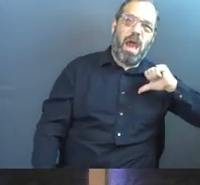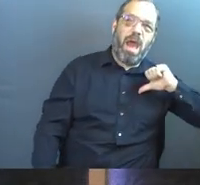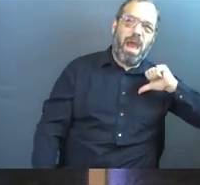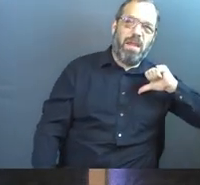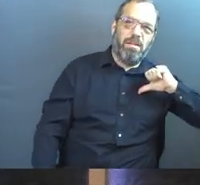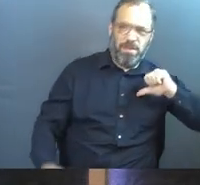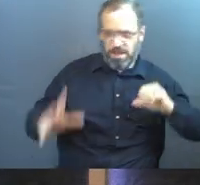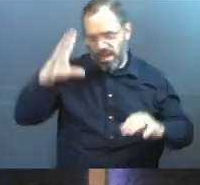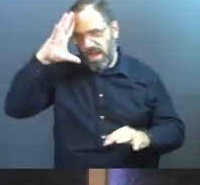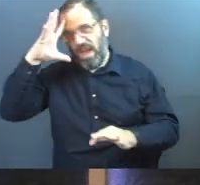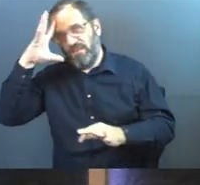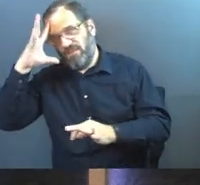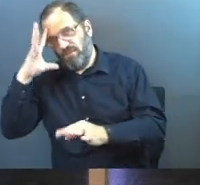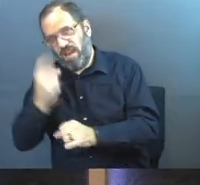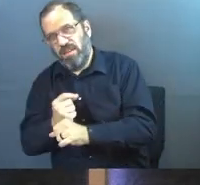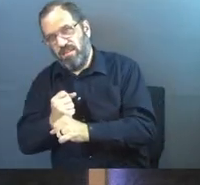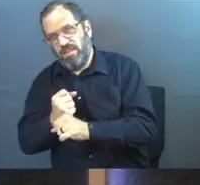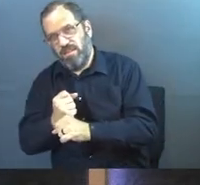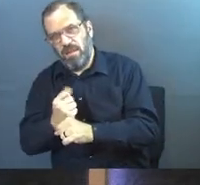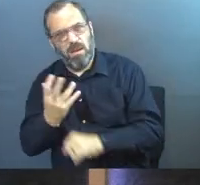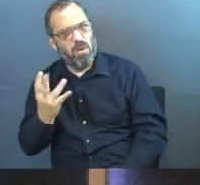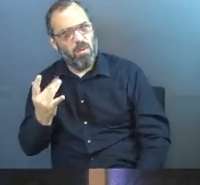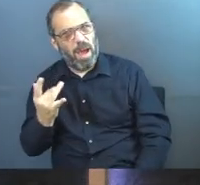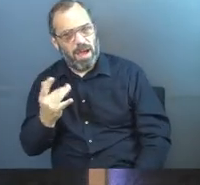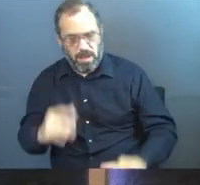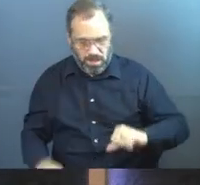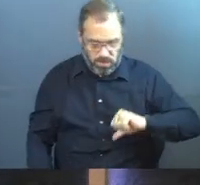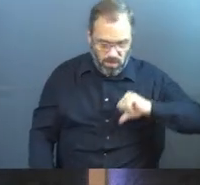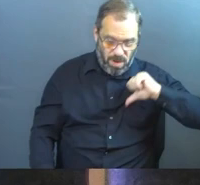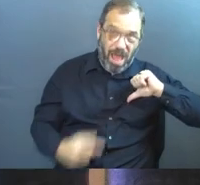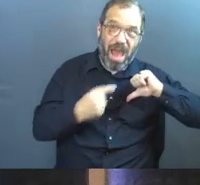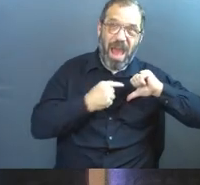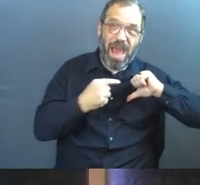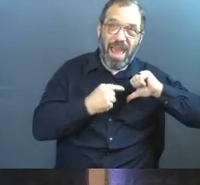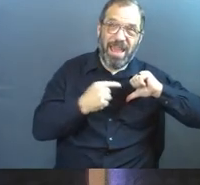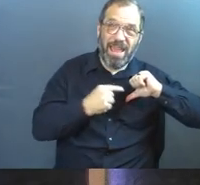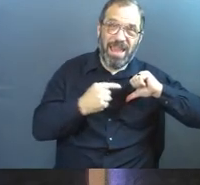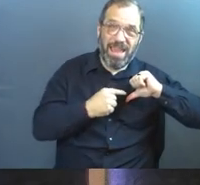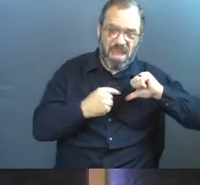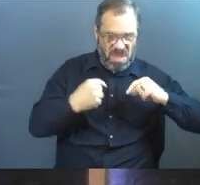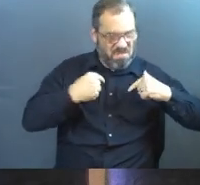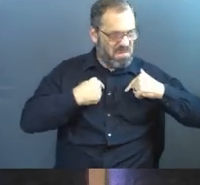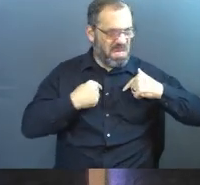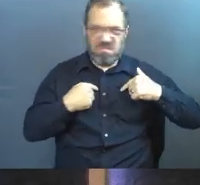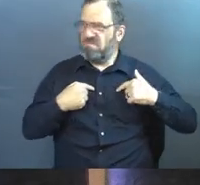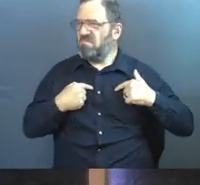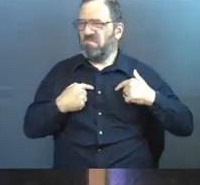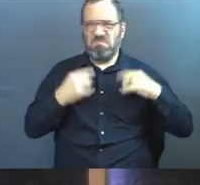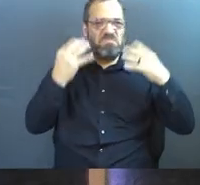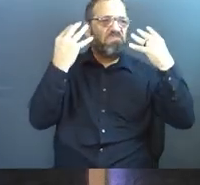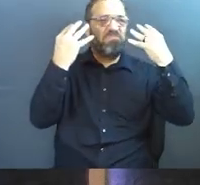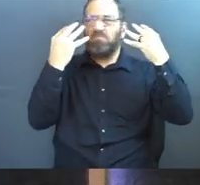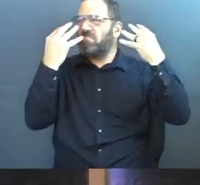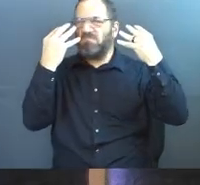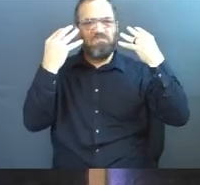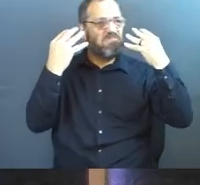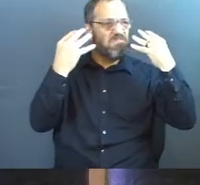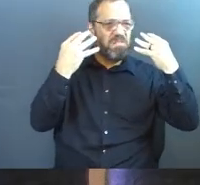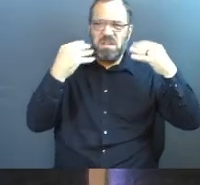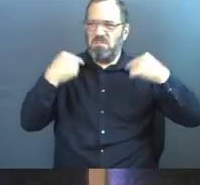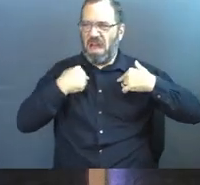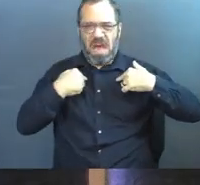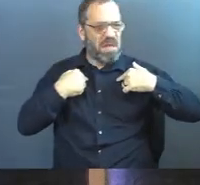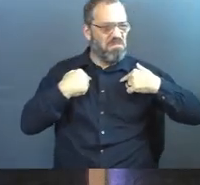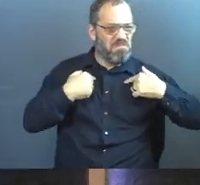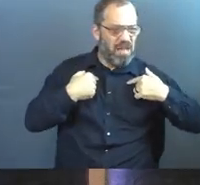and faith. Why? Because pride is all about I'm the center of the universe. Pride is all